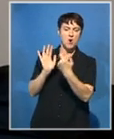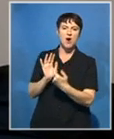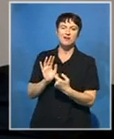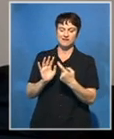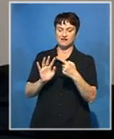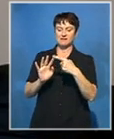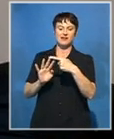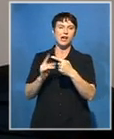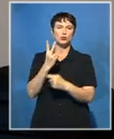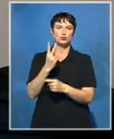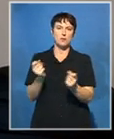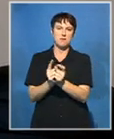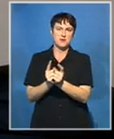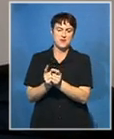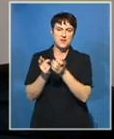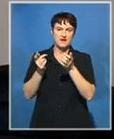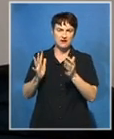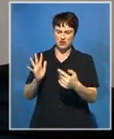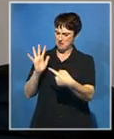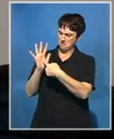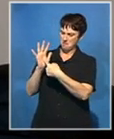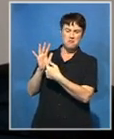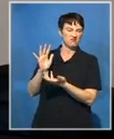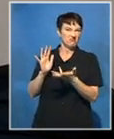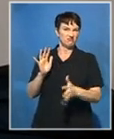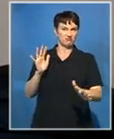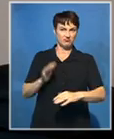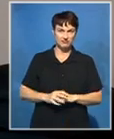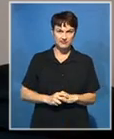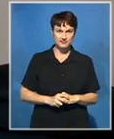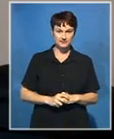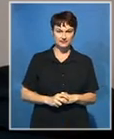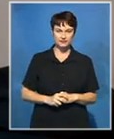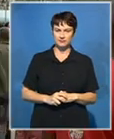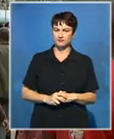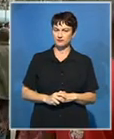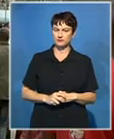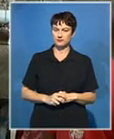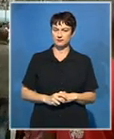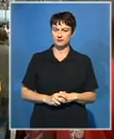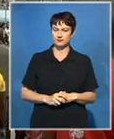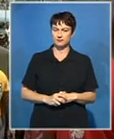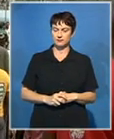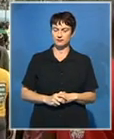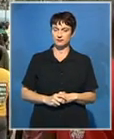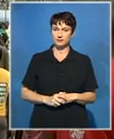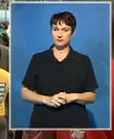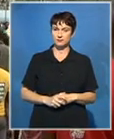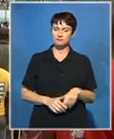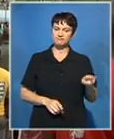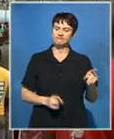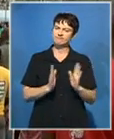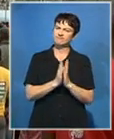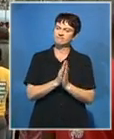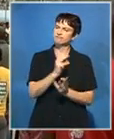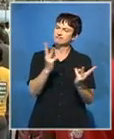Then there was a bullet that came, hit me on the finger, got broken. The ANC has appealed for